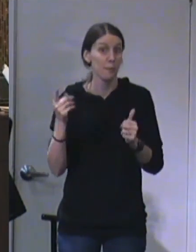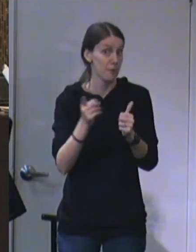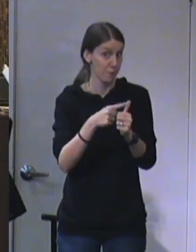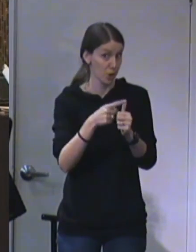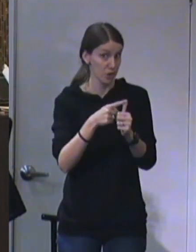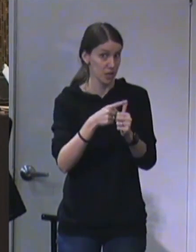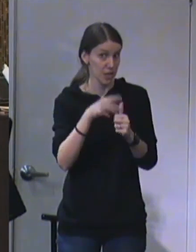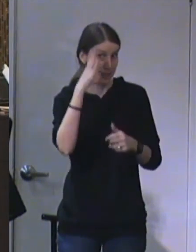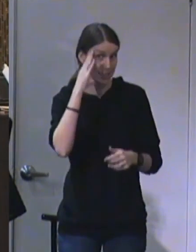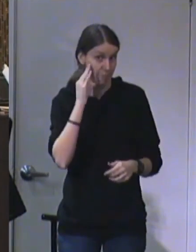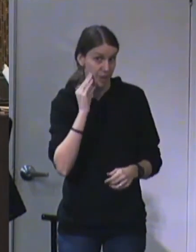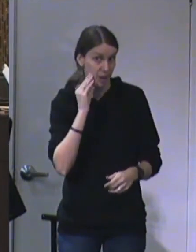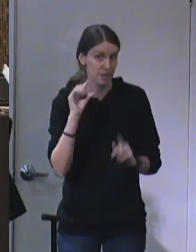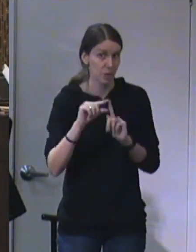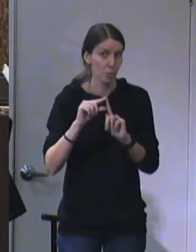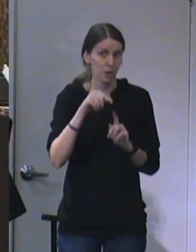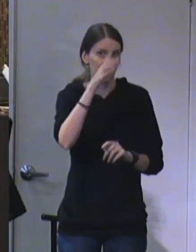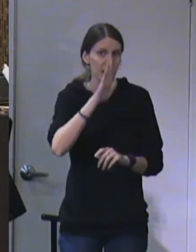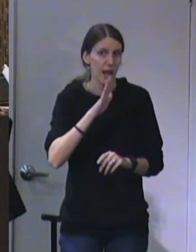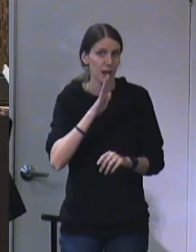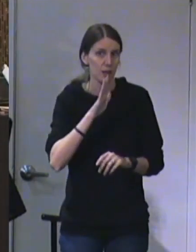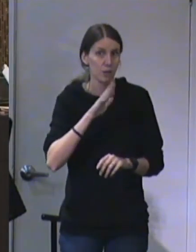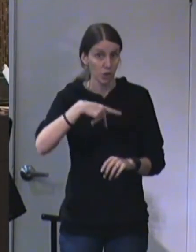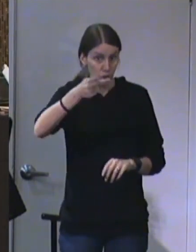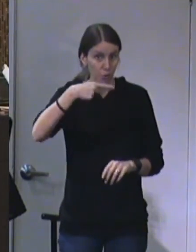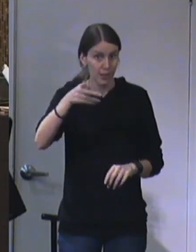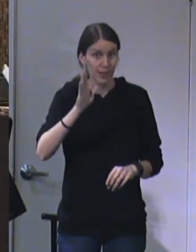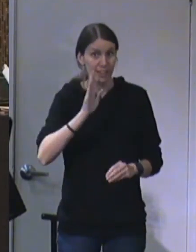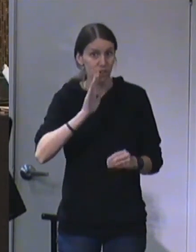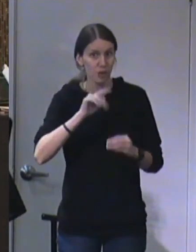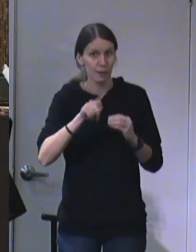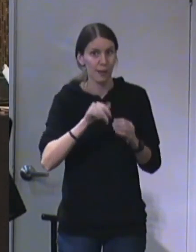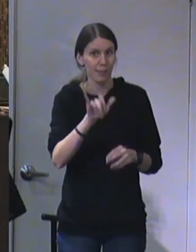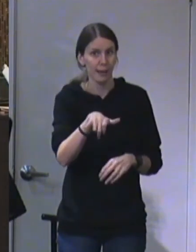hearing and hearing by the word of God. We need to speak the word of God.